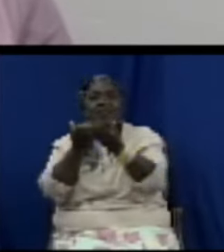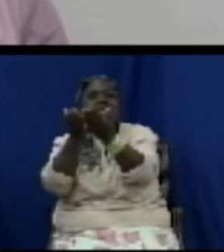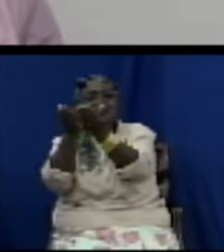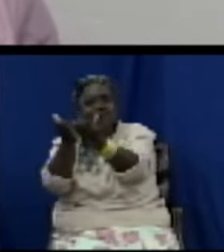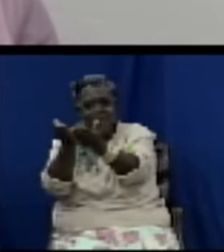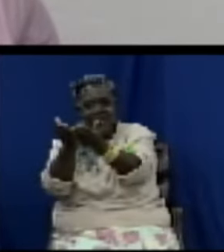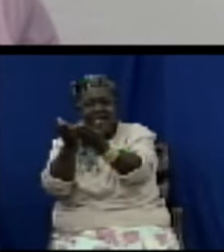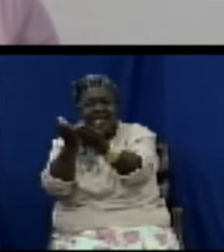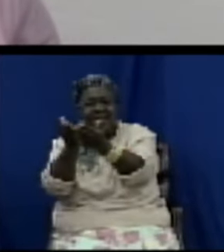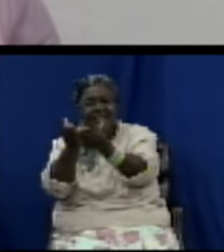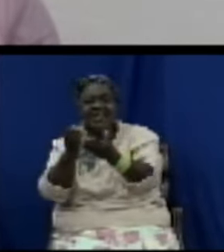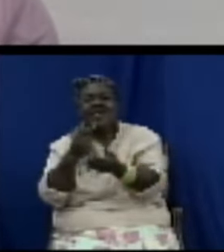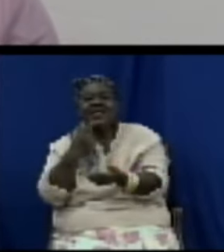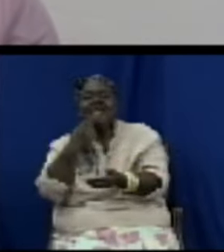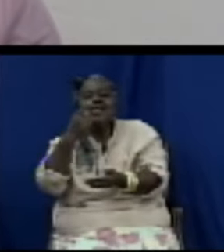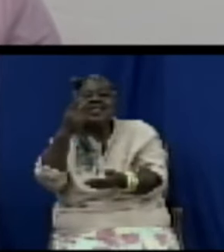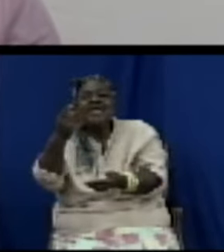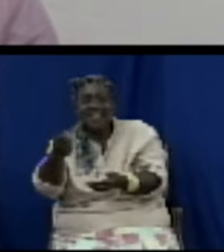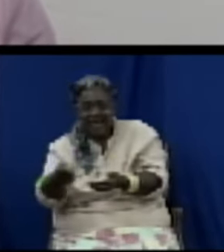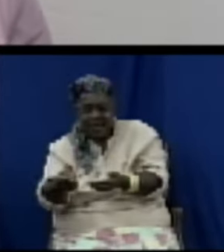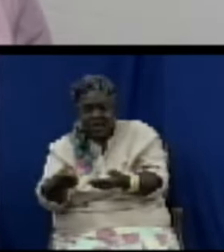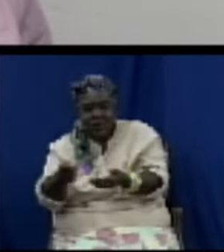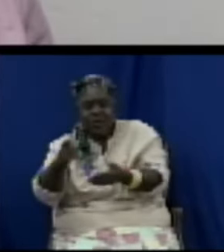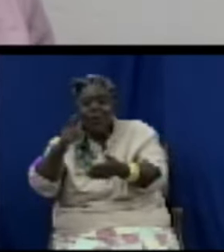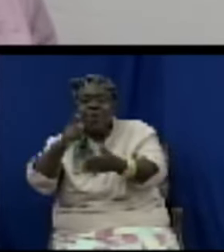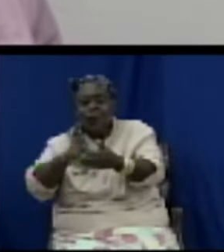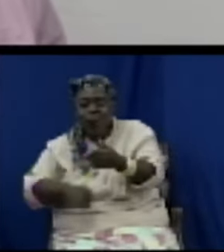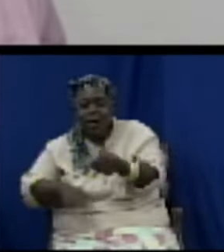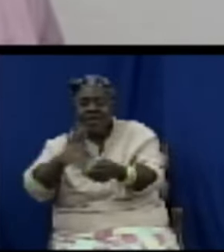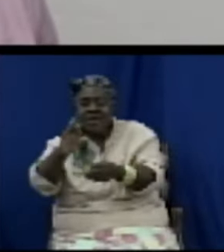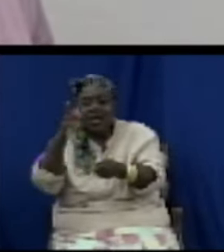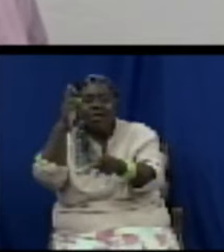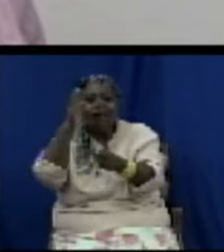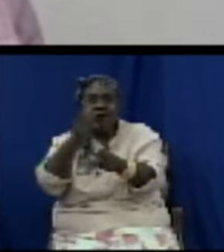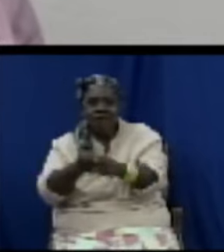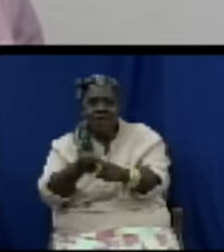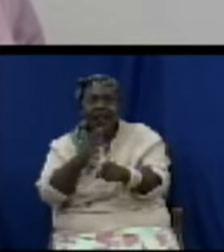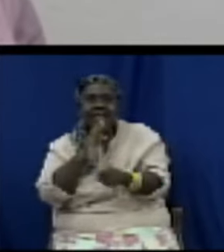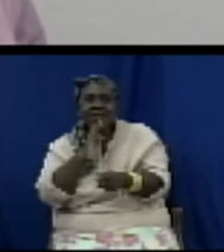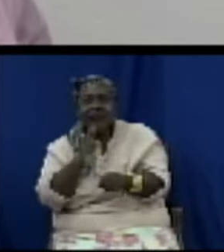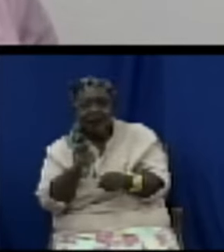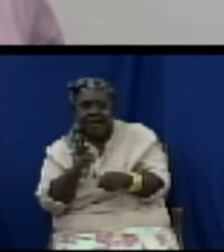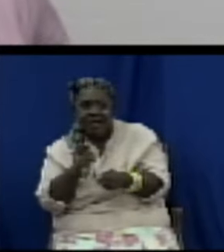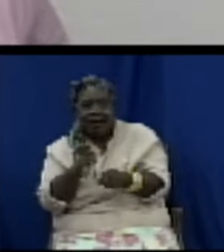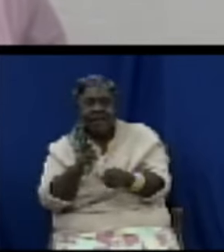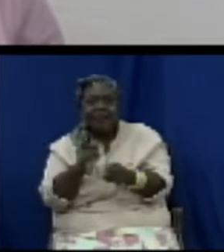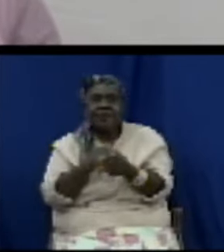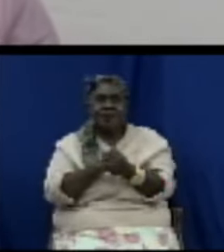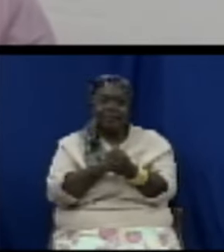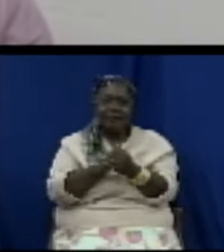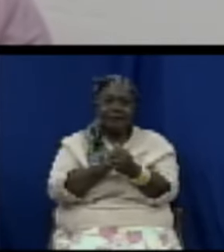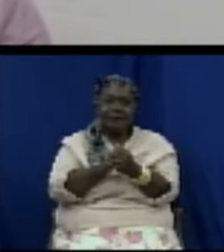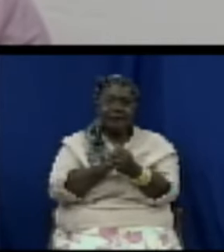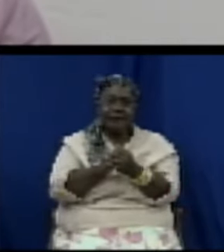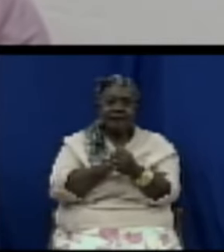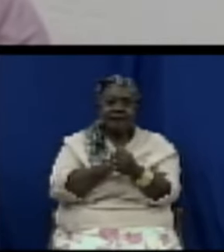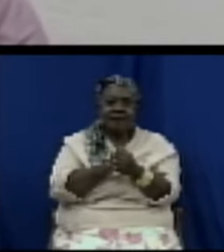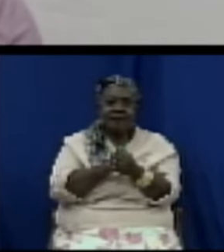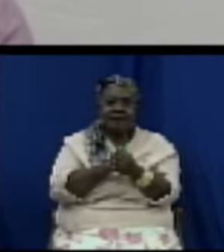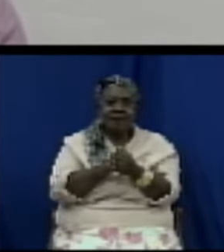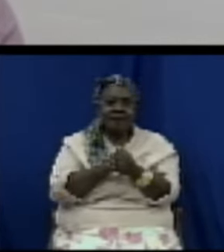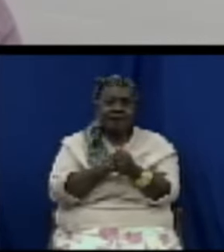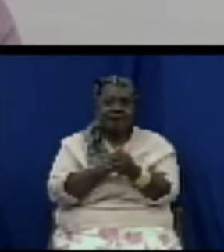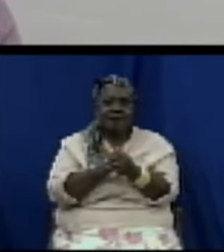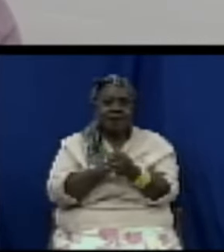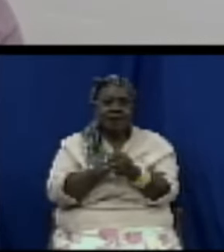what their rights are regarding a supplier saying you cannot exchange your good you cannot get your money back because